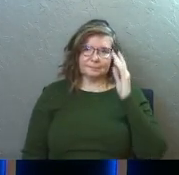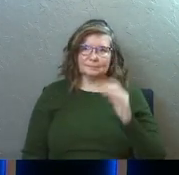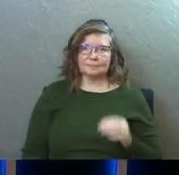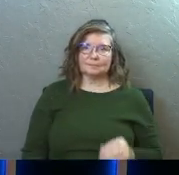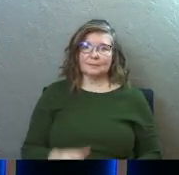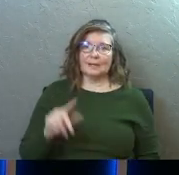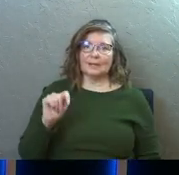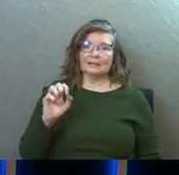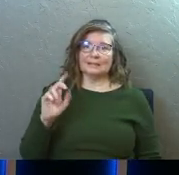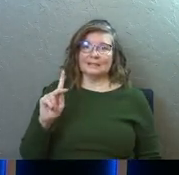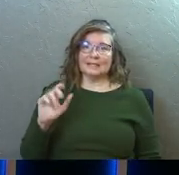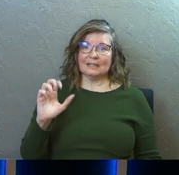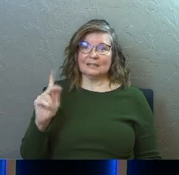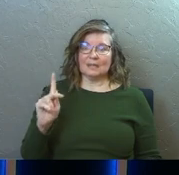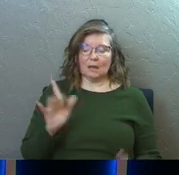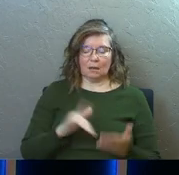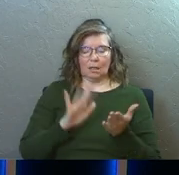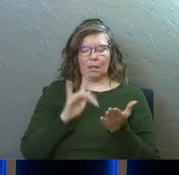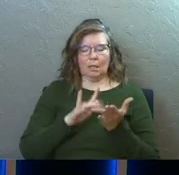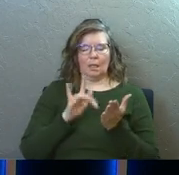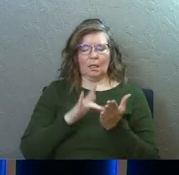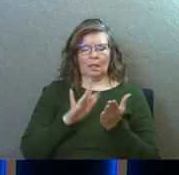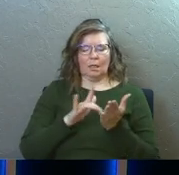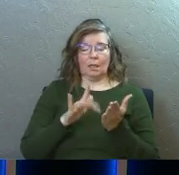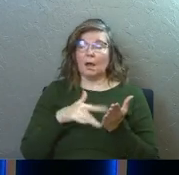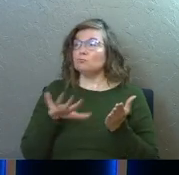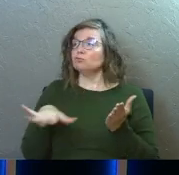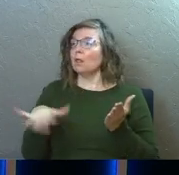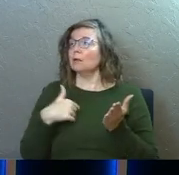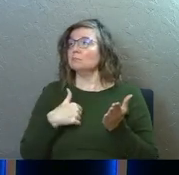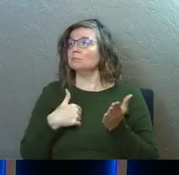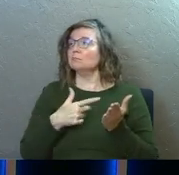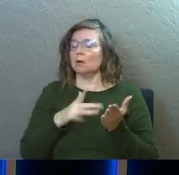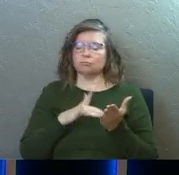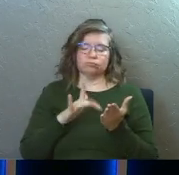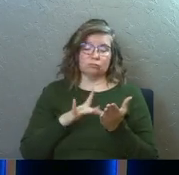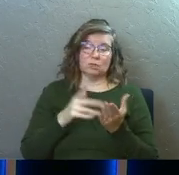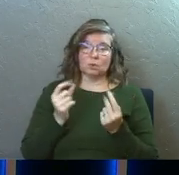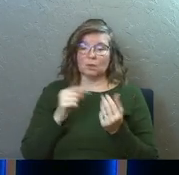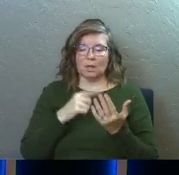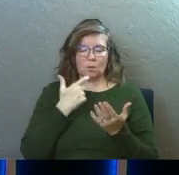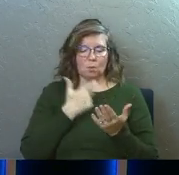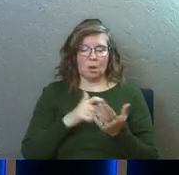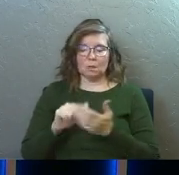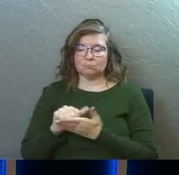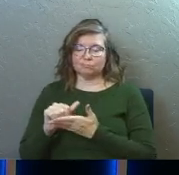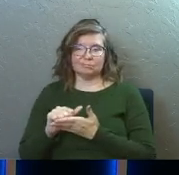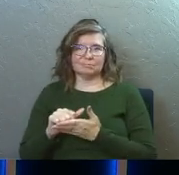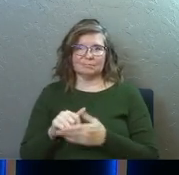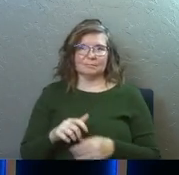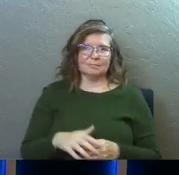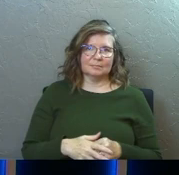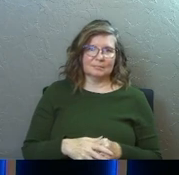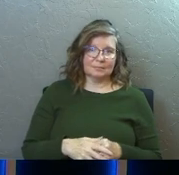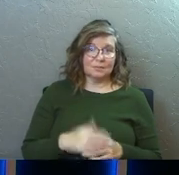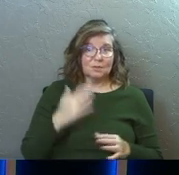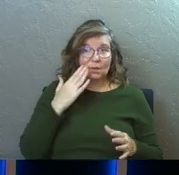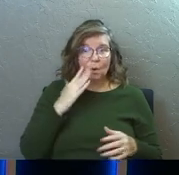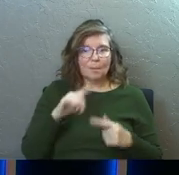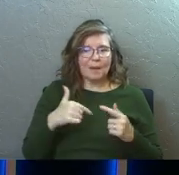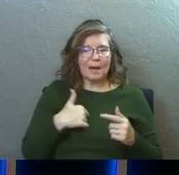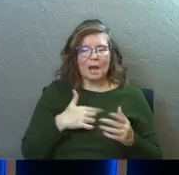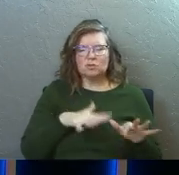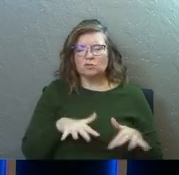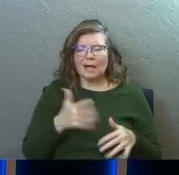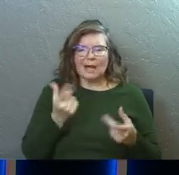Mindless TikTok scrolling for a day. I'm chilling. You know, on TikTok, you can do this and wash your dishes. You know what mean? Just all the... But I